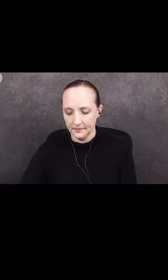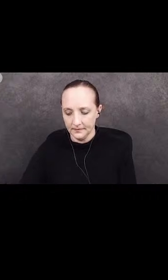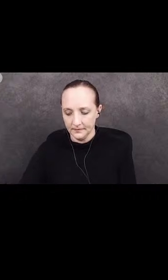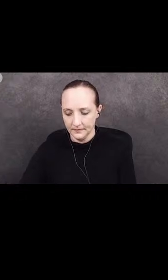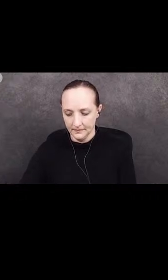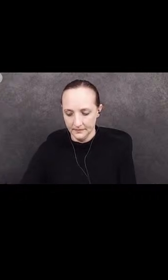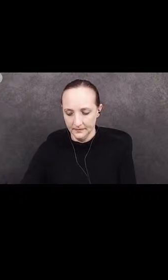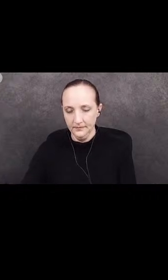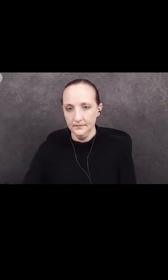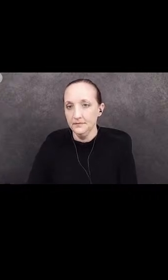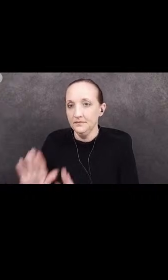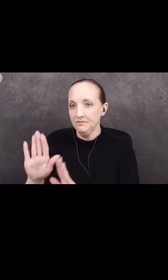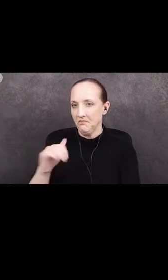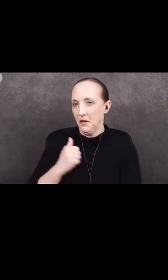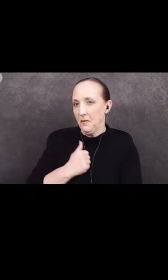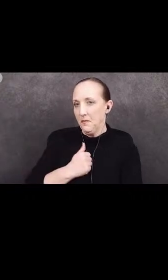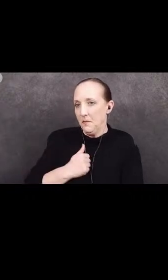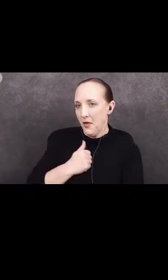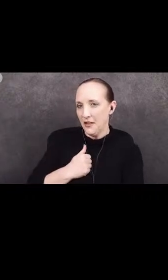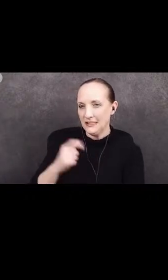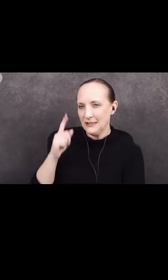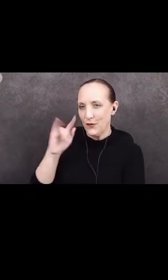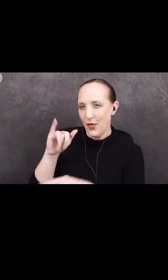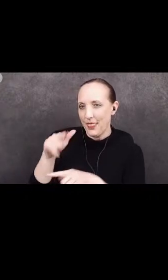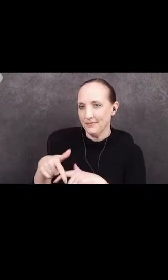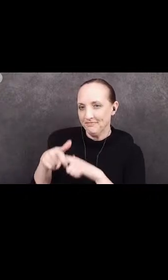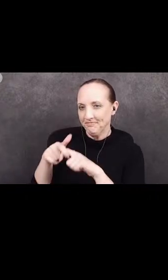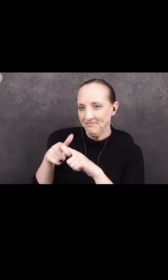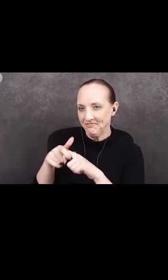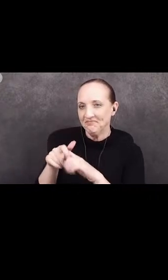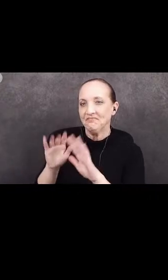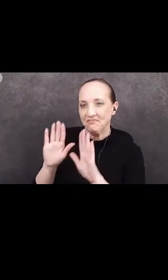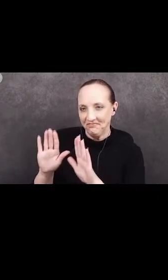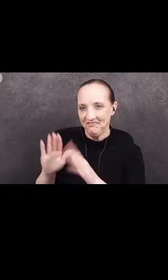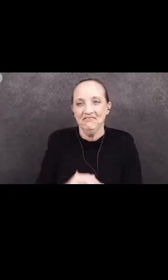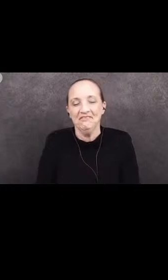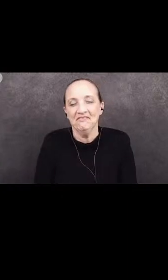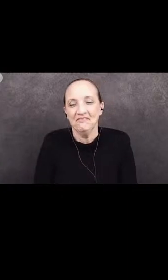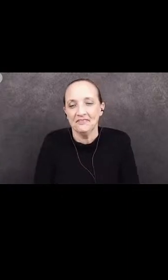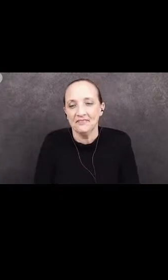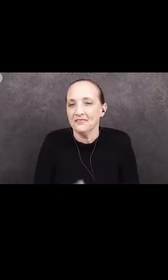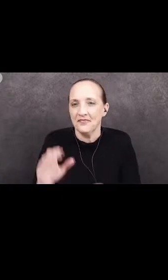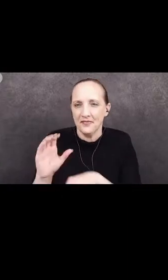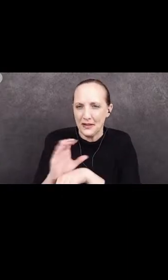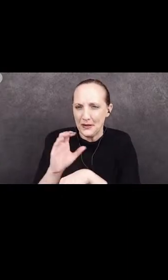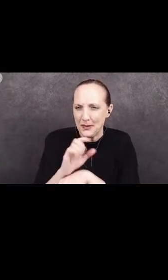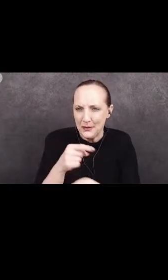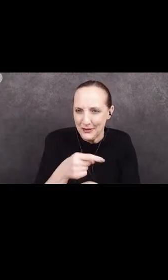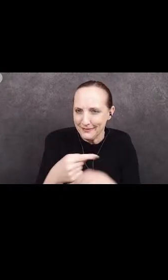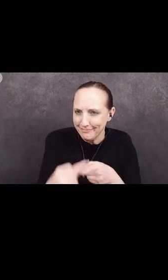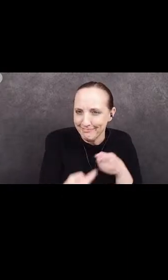My apologies for that. I was trying to, anyway, put my computer back online.